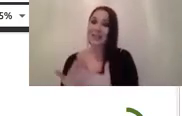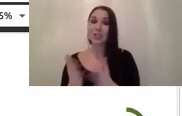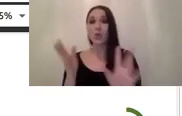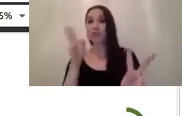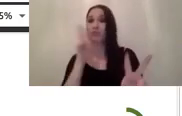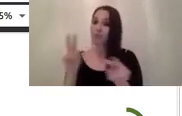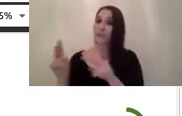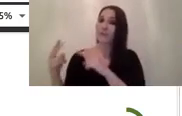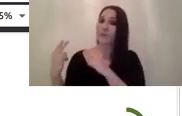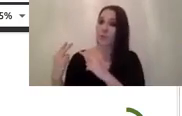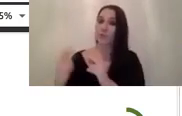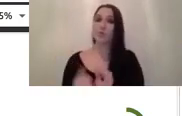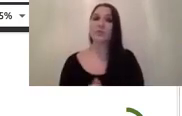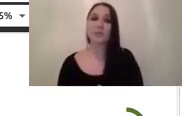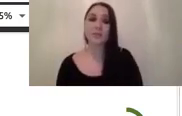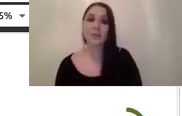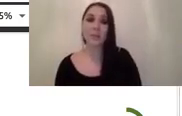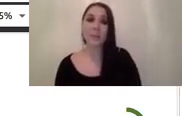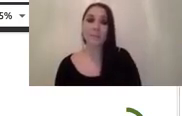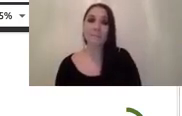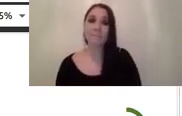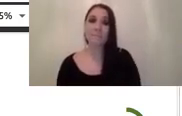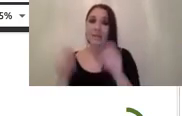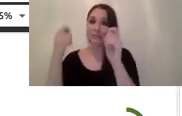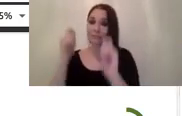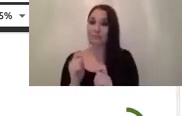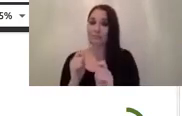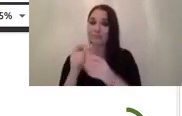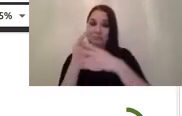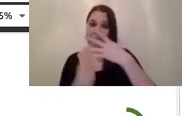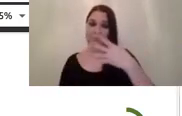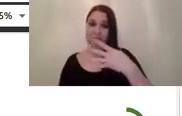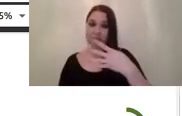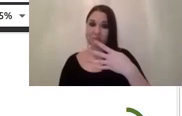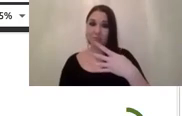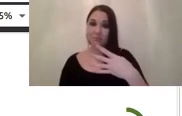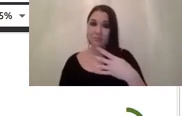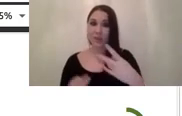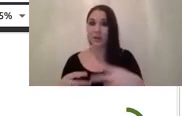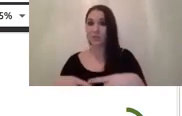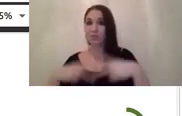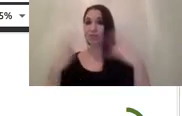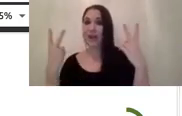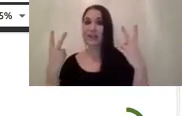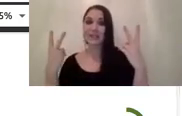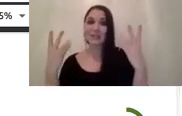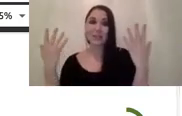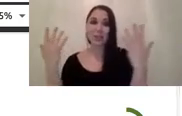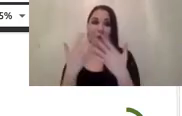to to the to these uh subtopics these topics like brightness contrast